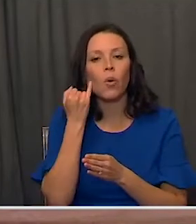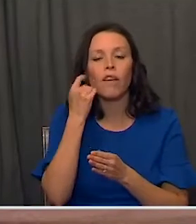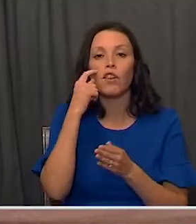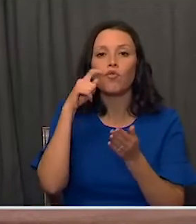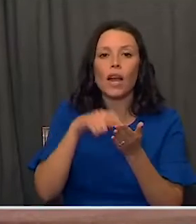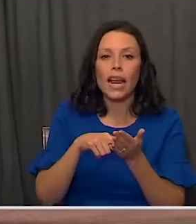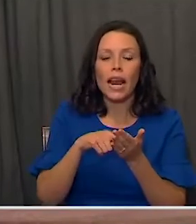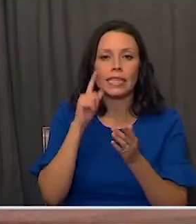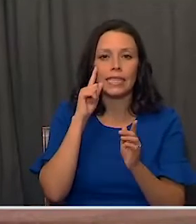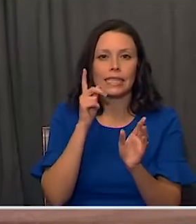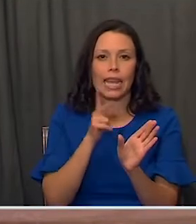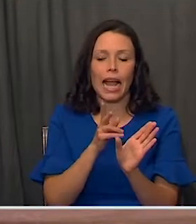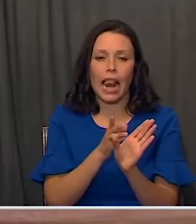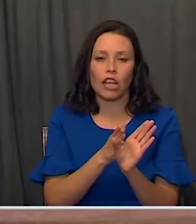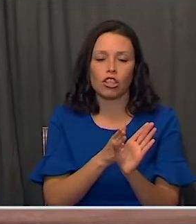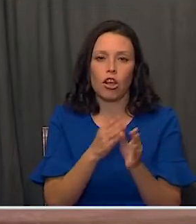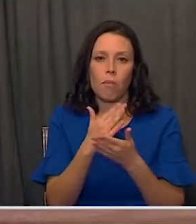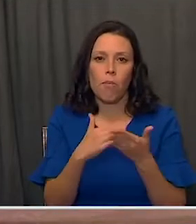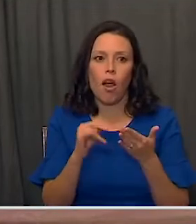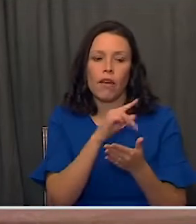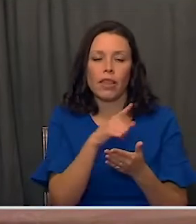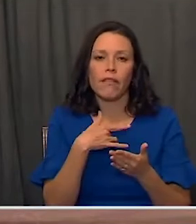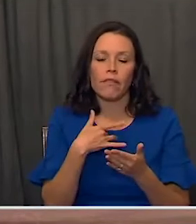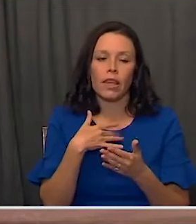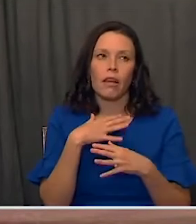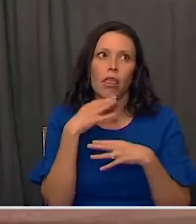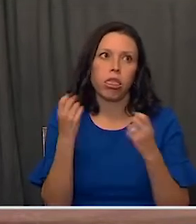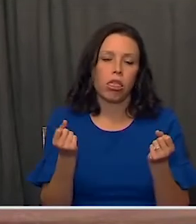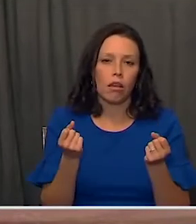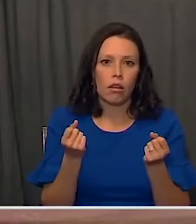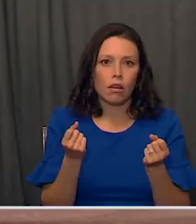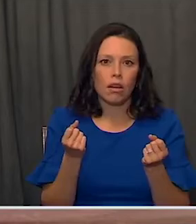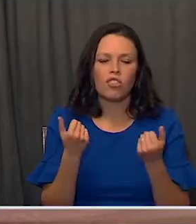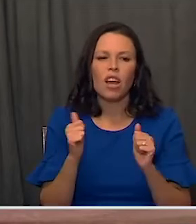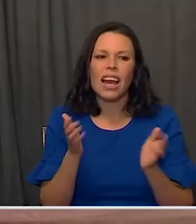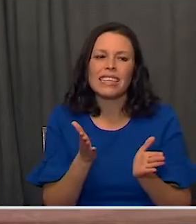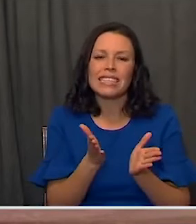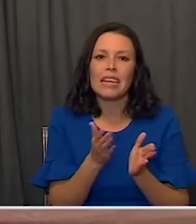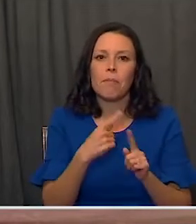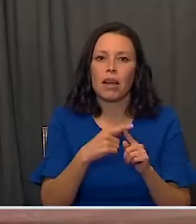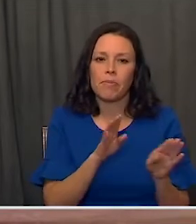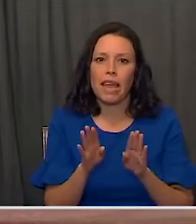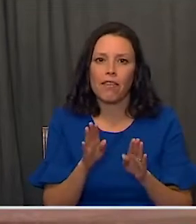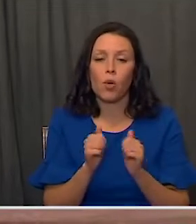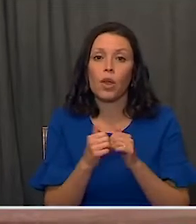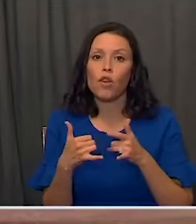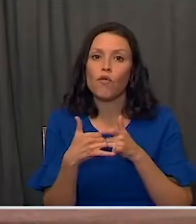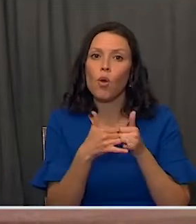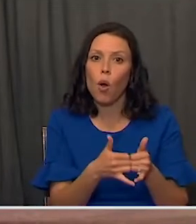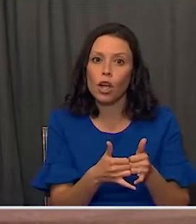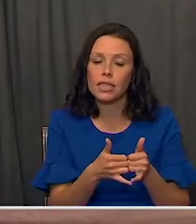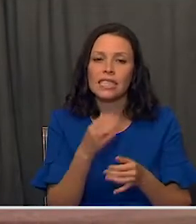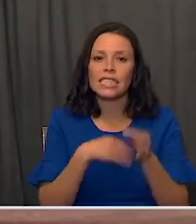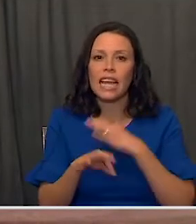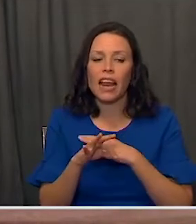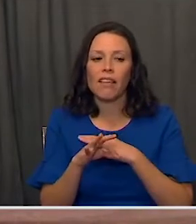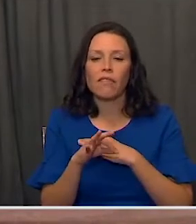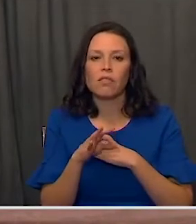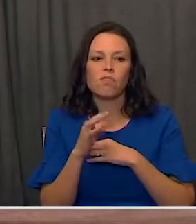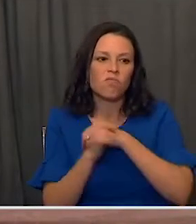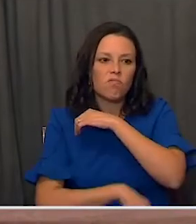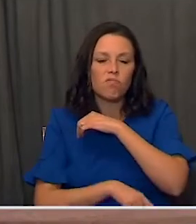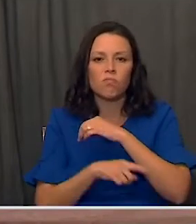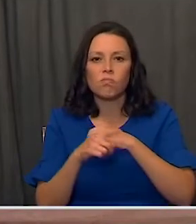recognize the psychological aspects of the fatigue and try to reinforce positive behavior with rewards rather than solely